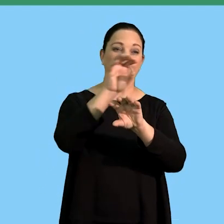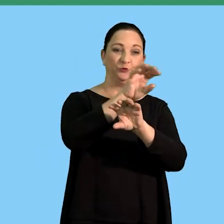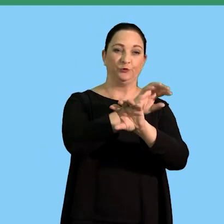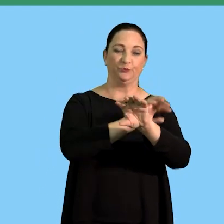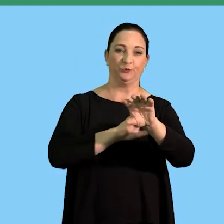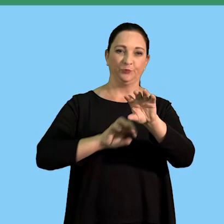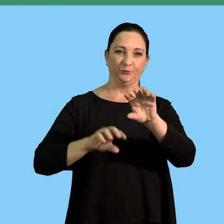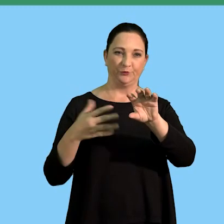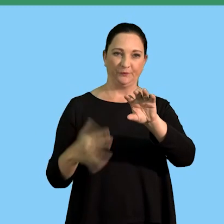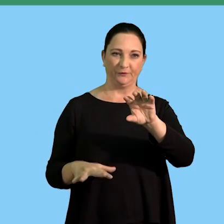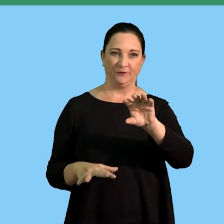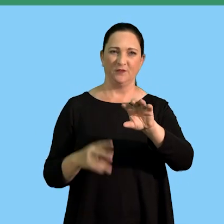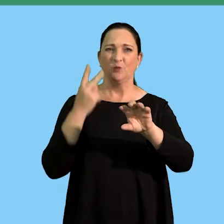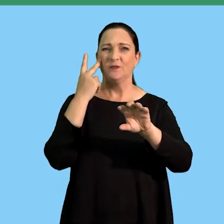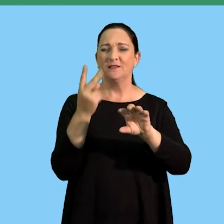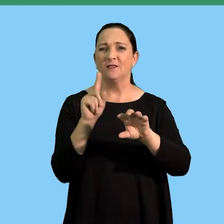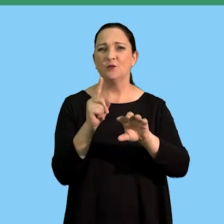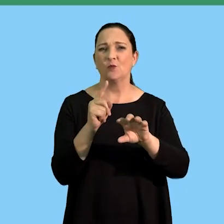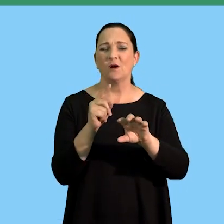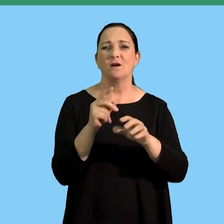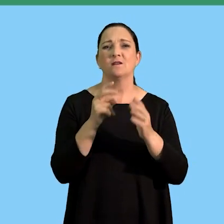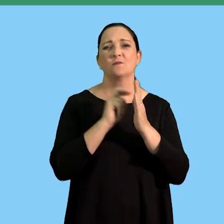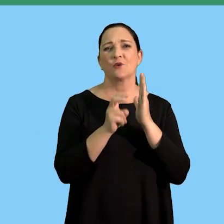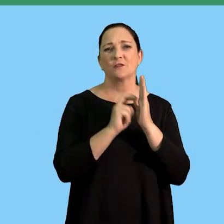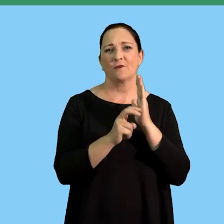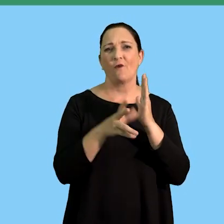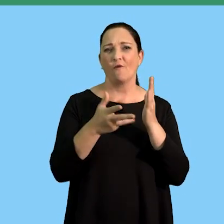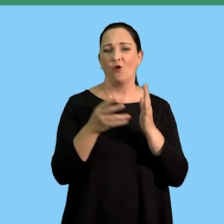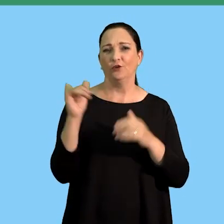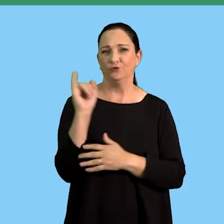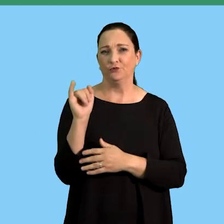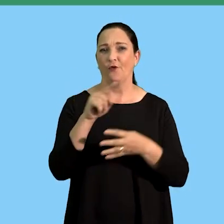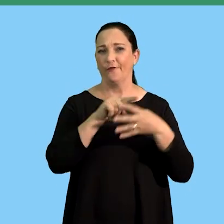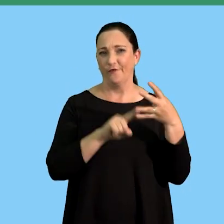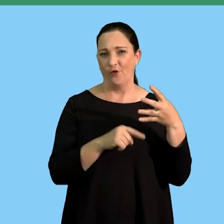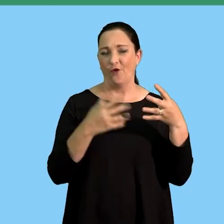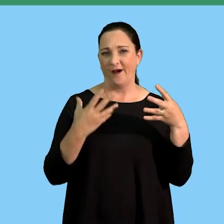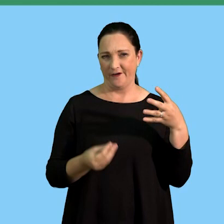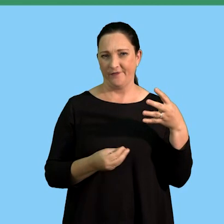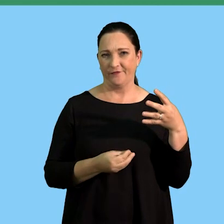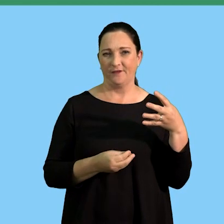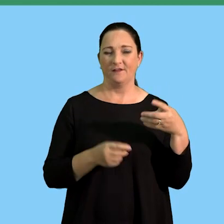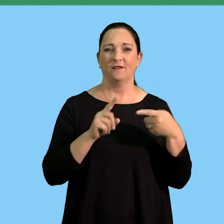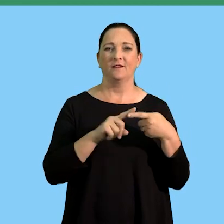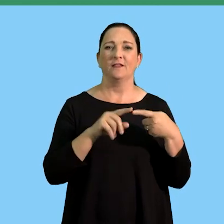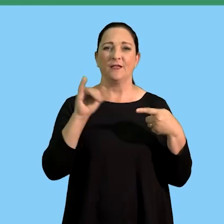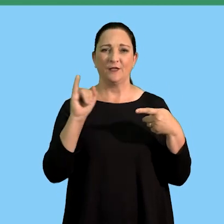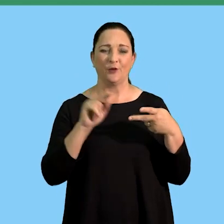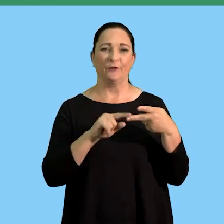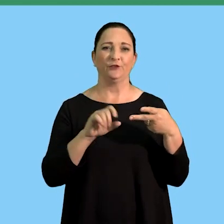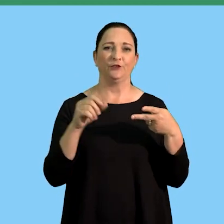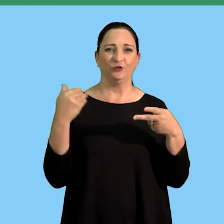following way we looked into the principles of insurance remember we have four principles of insurance your principle of indemnity